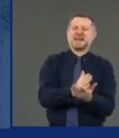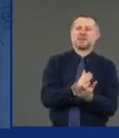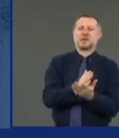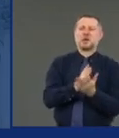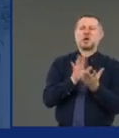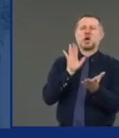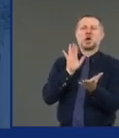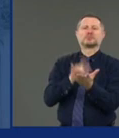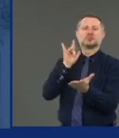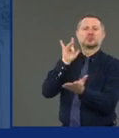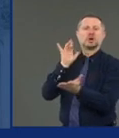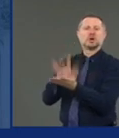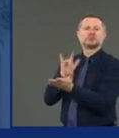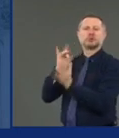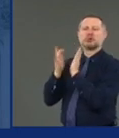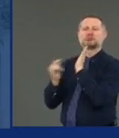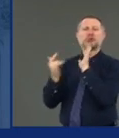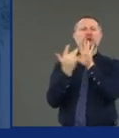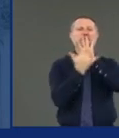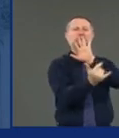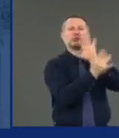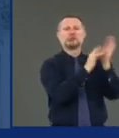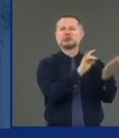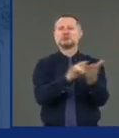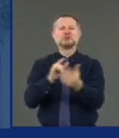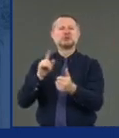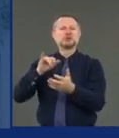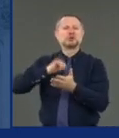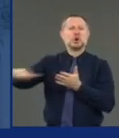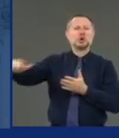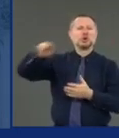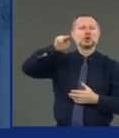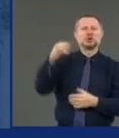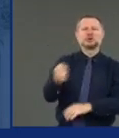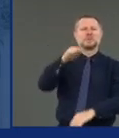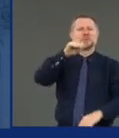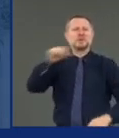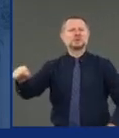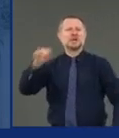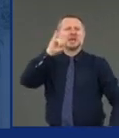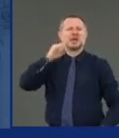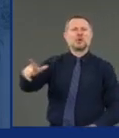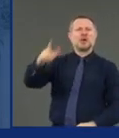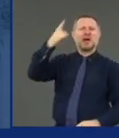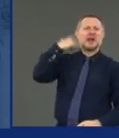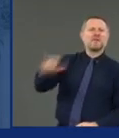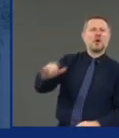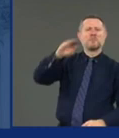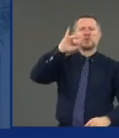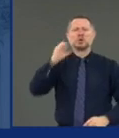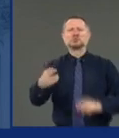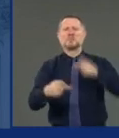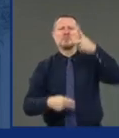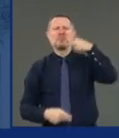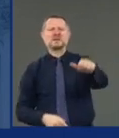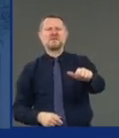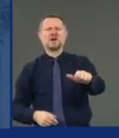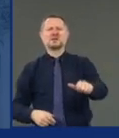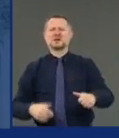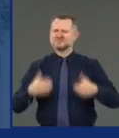abusing New Jersey. Stop abusing Massachusetts and Illinois and Michigan and Pennsylvania. Stop